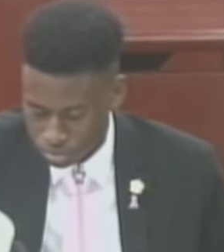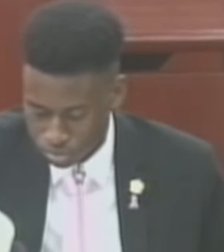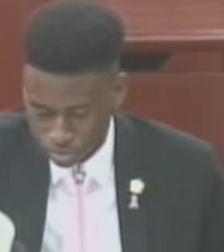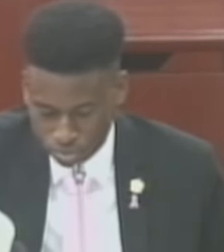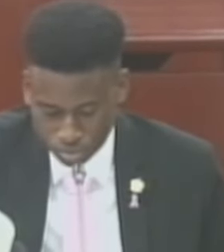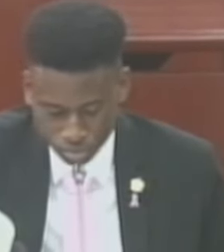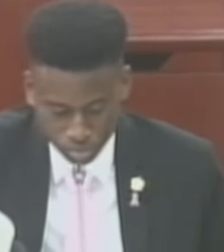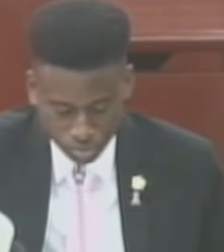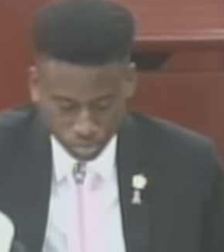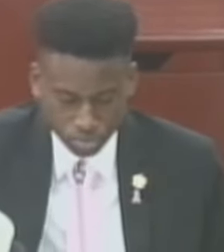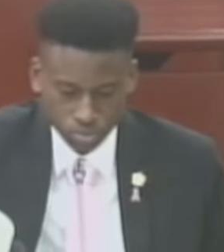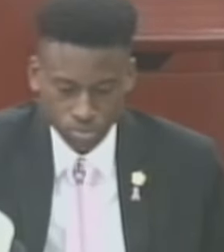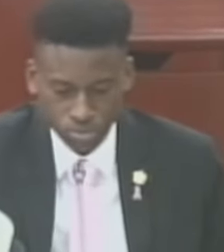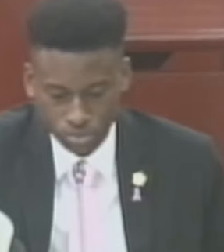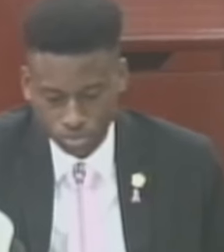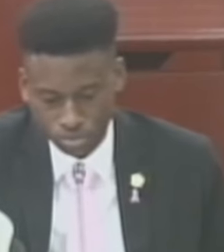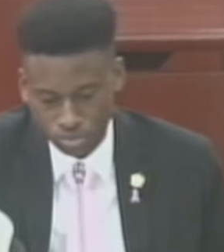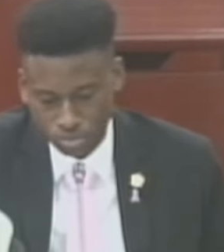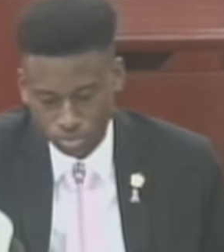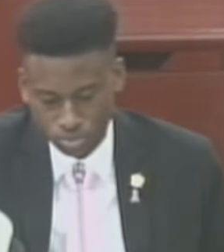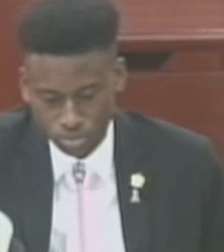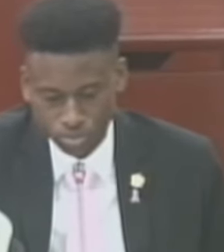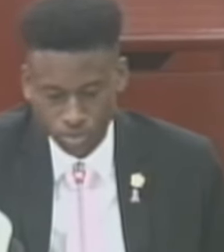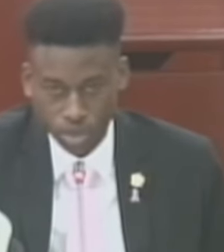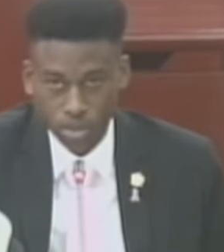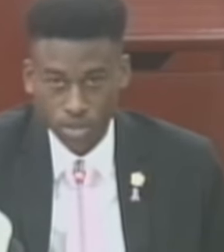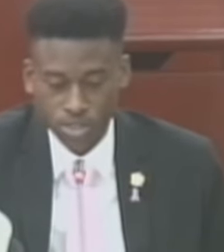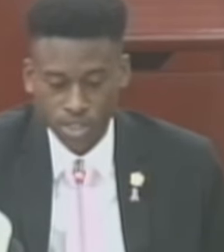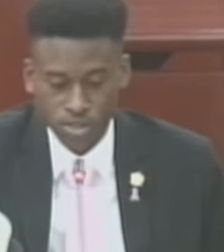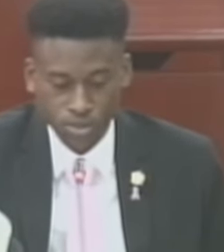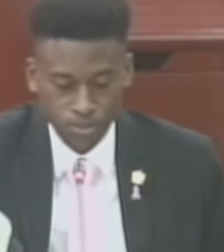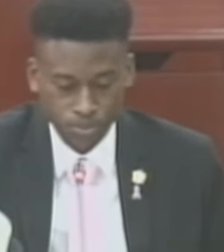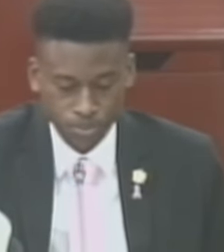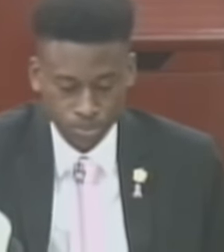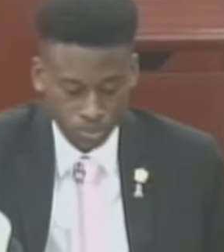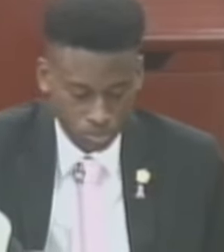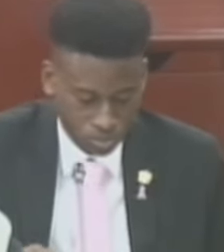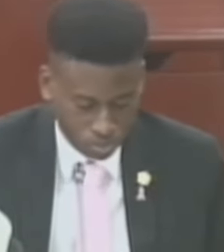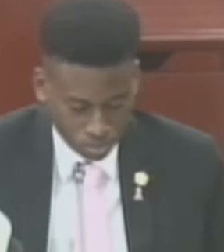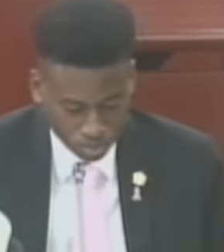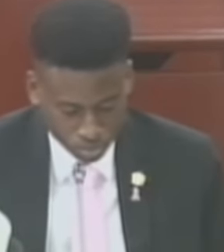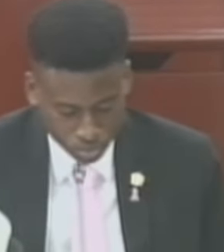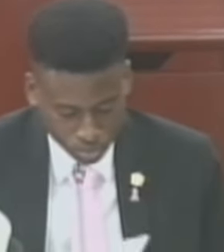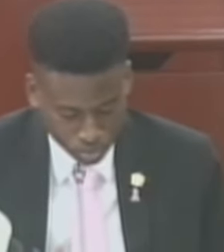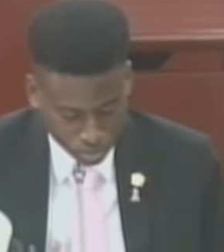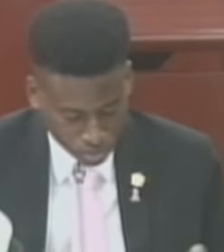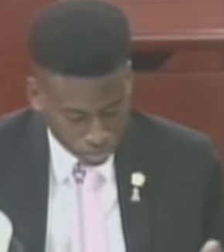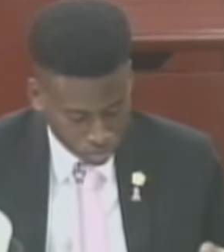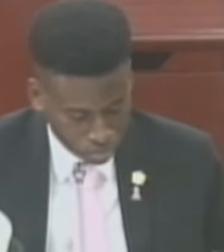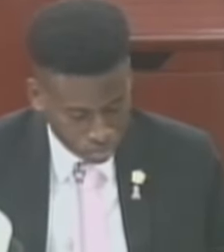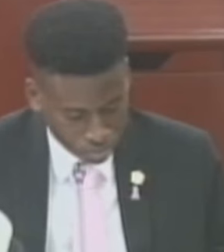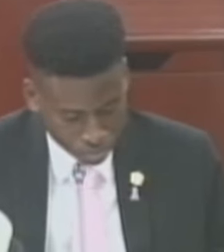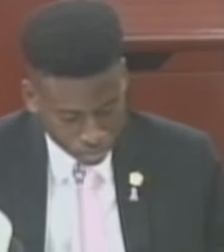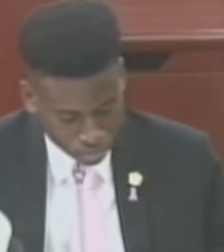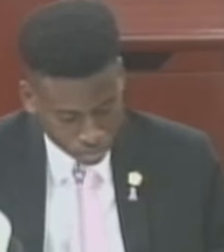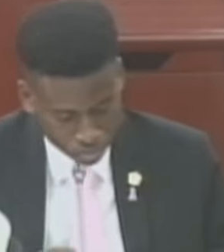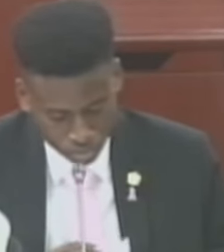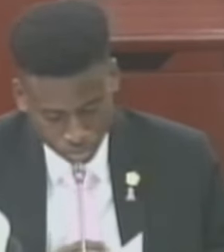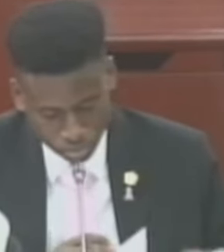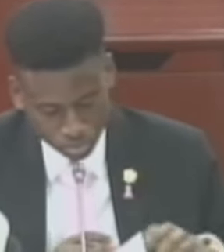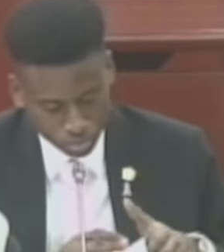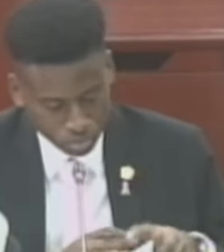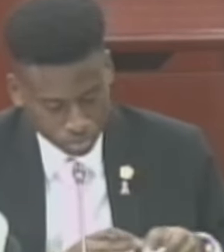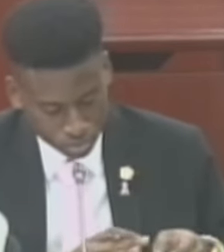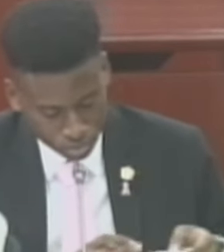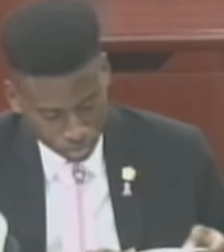those against, the ayes have it. The title. Question is that the title stands part of the